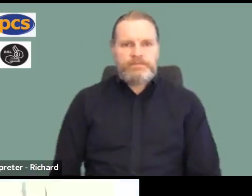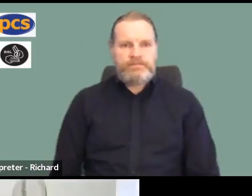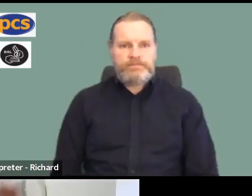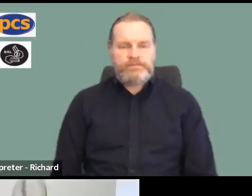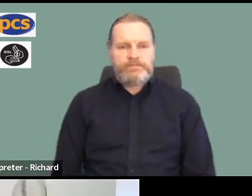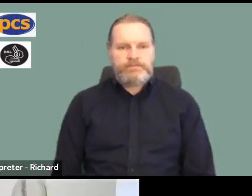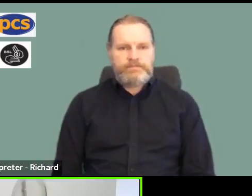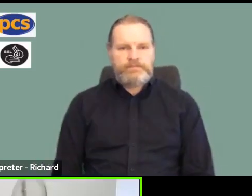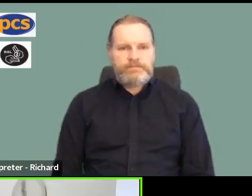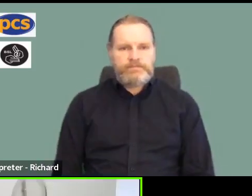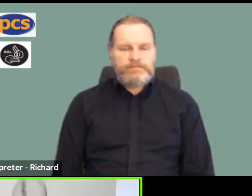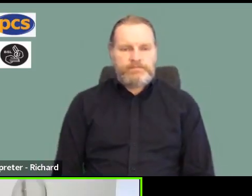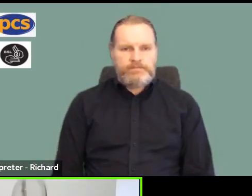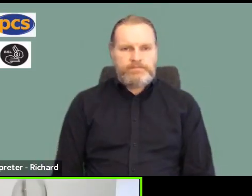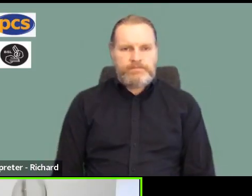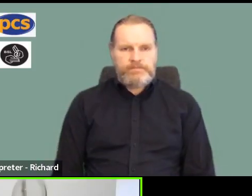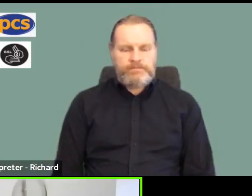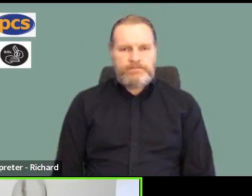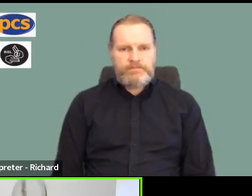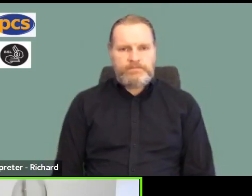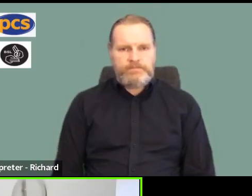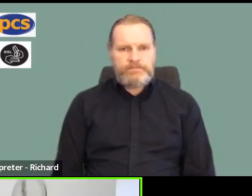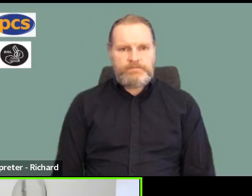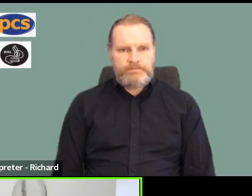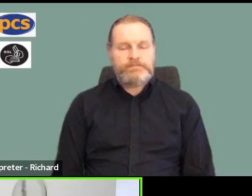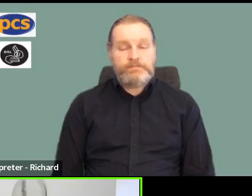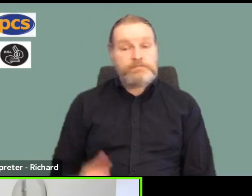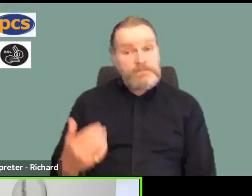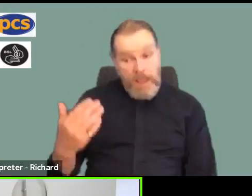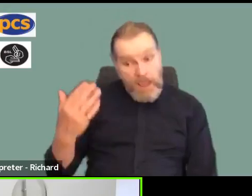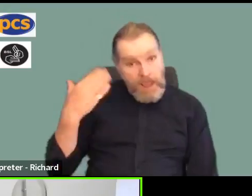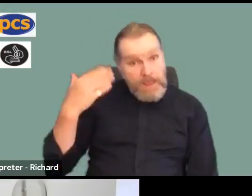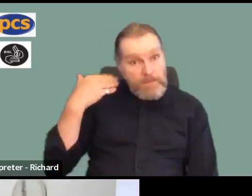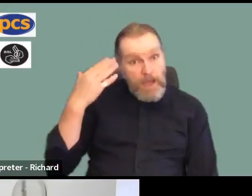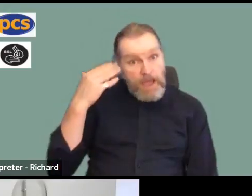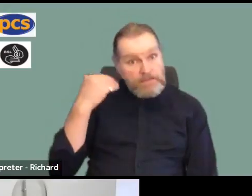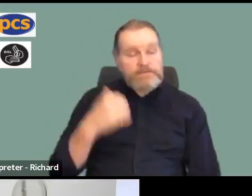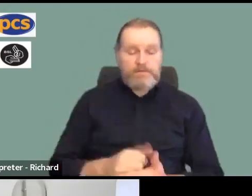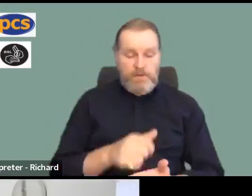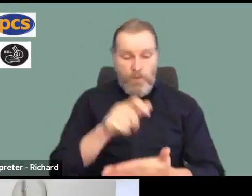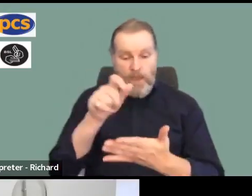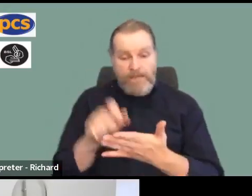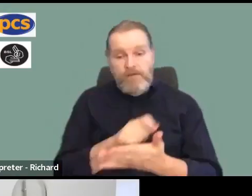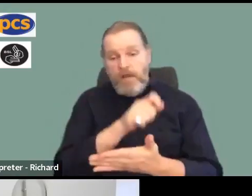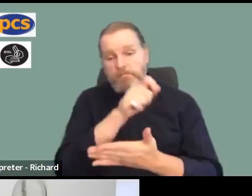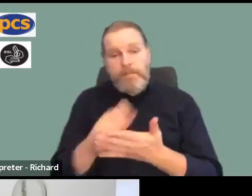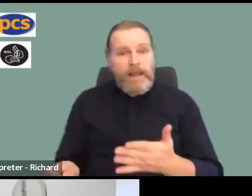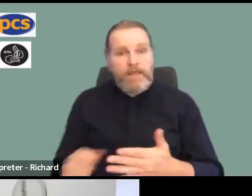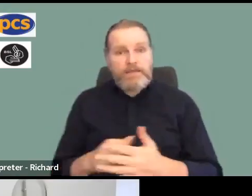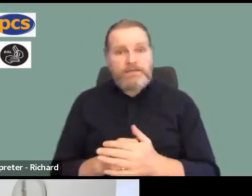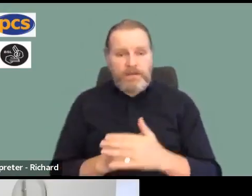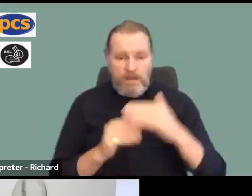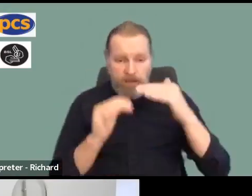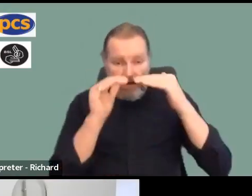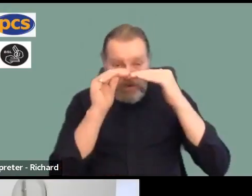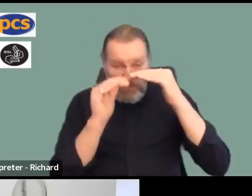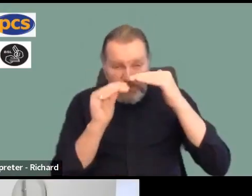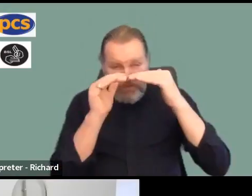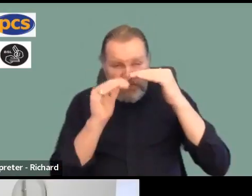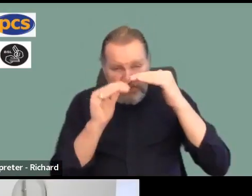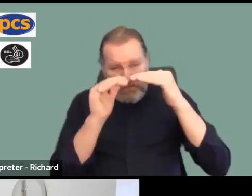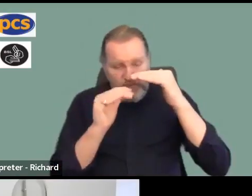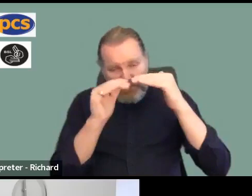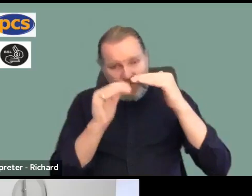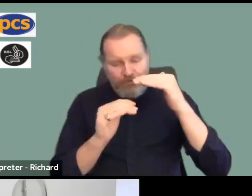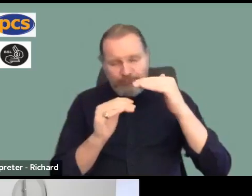Julie as well. When we've tried in the past and we've got very close, we've run a